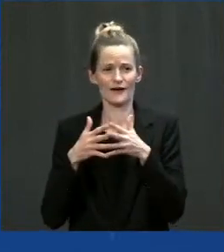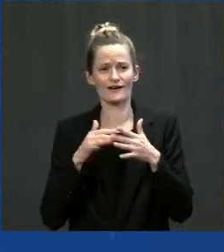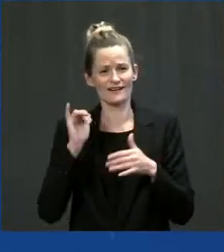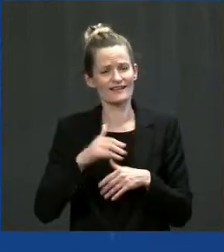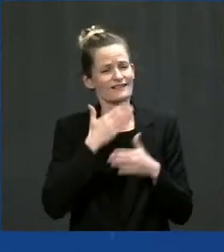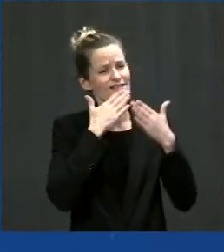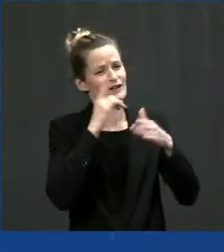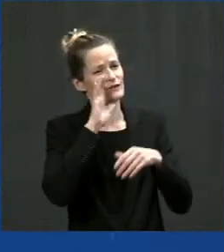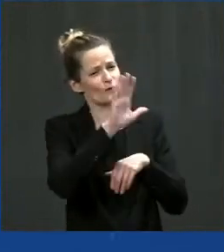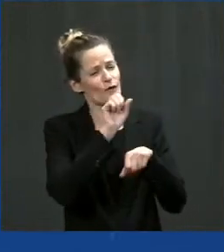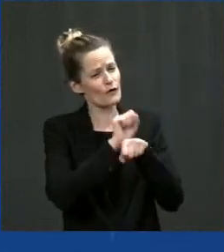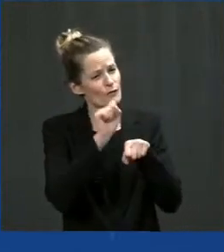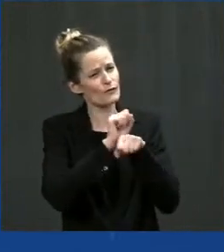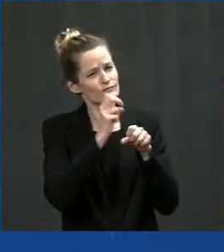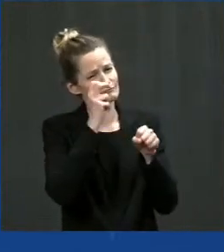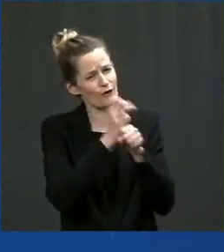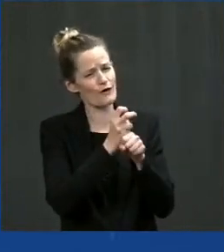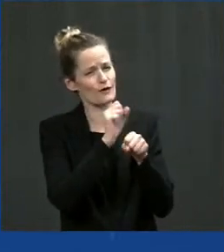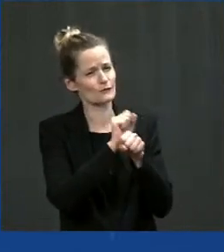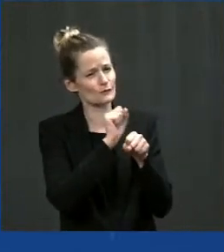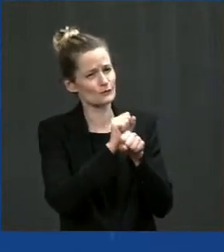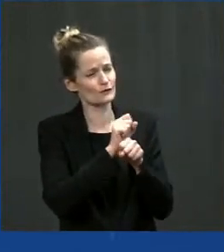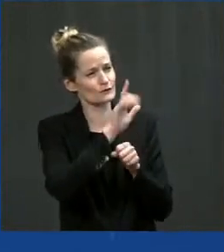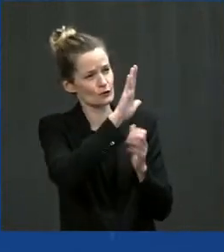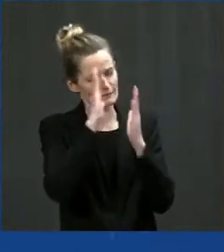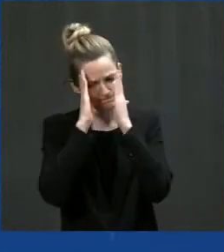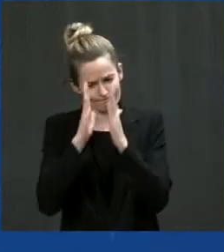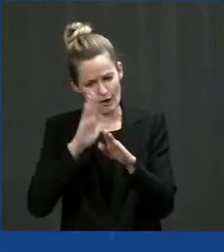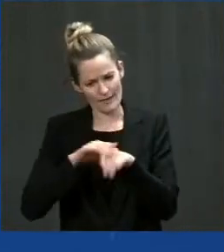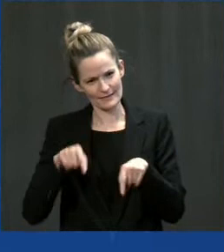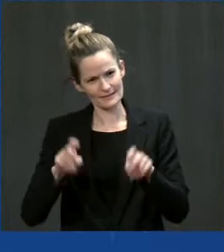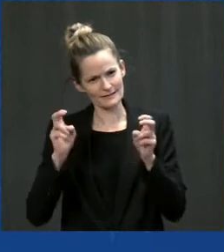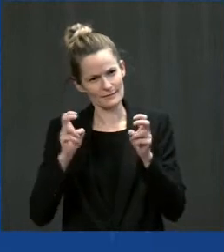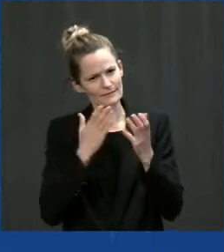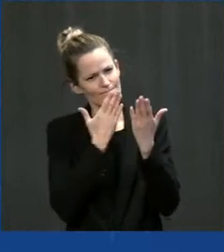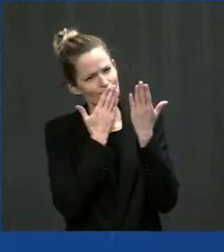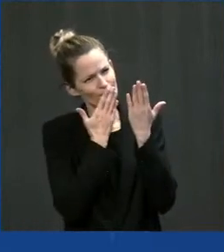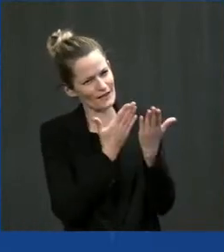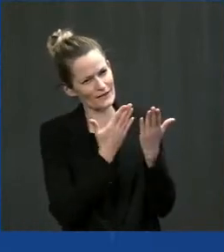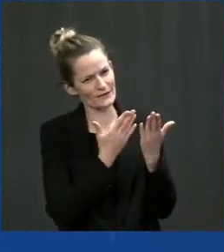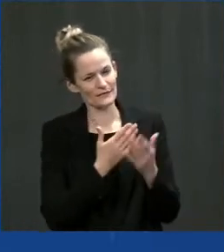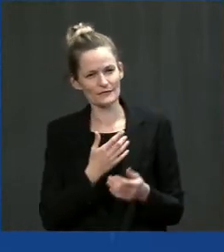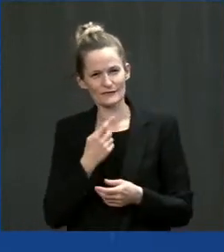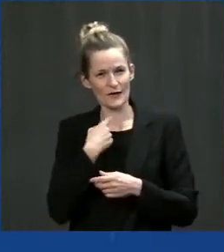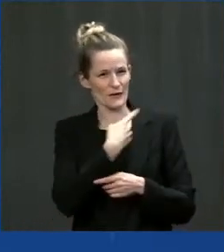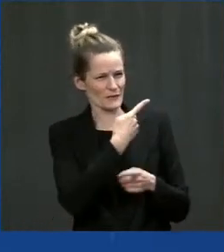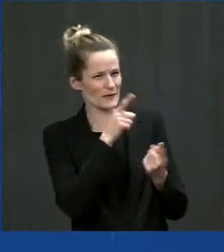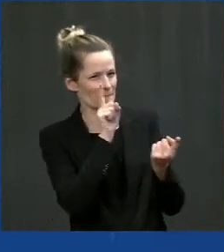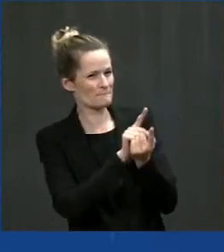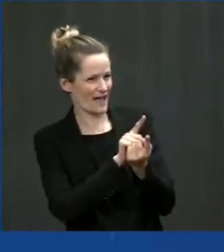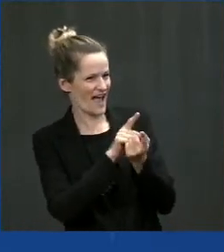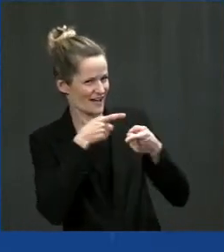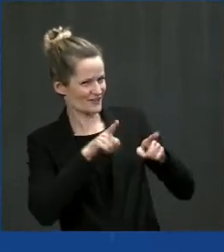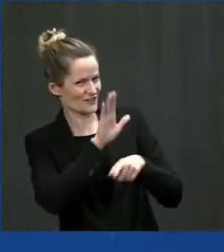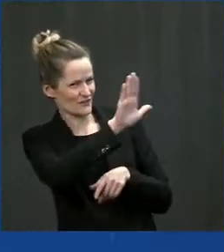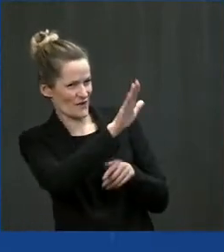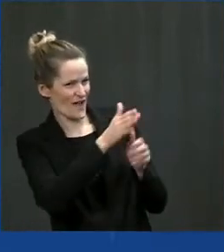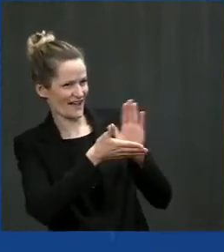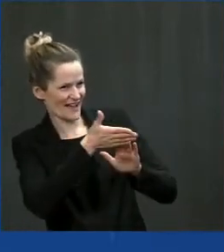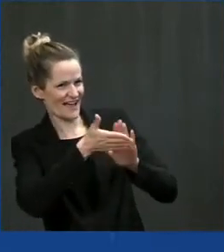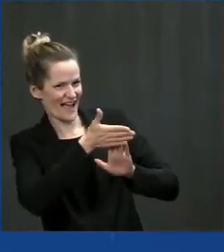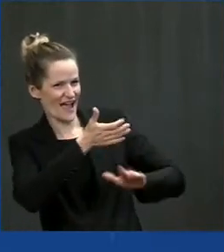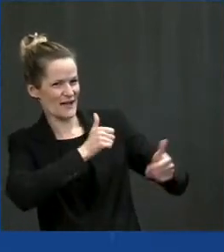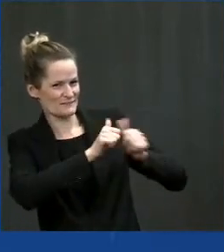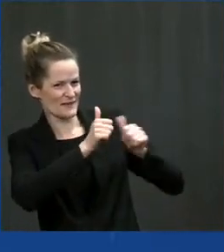your focus on this issue. When I met you during your campaign in Atlanta, Georgia,